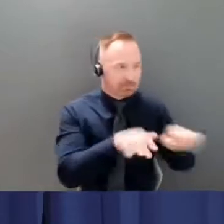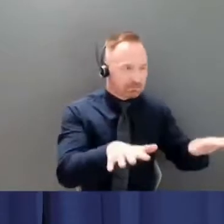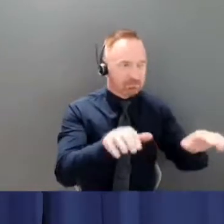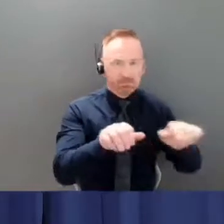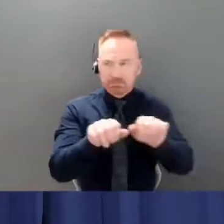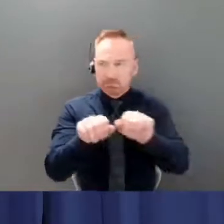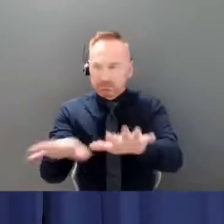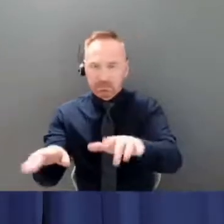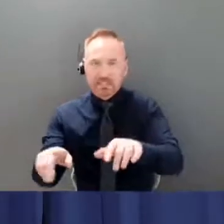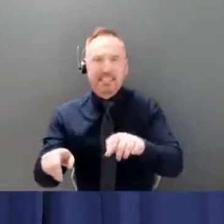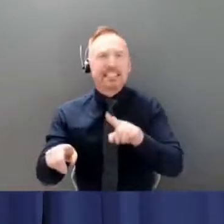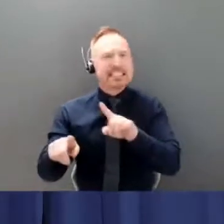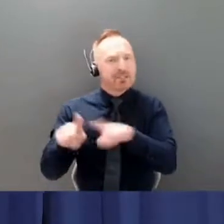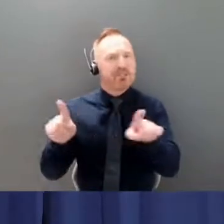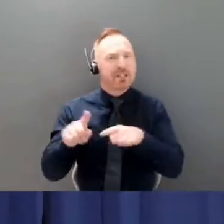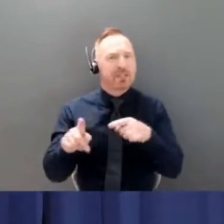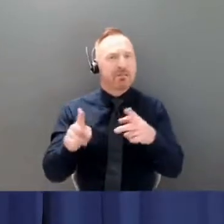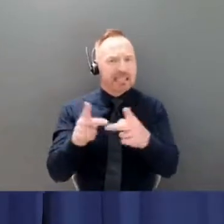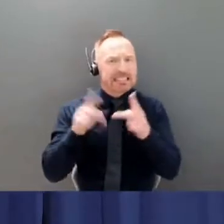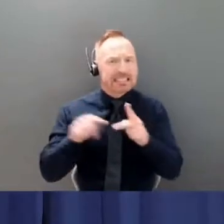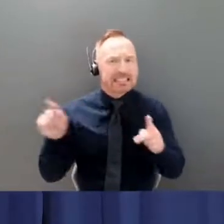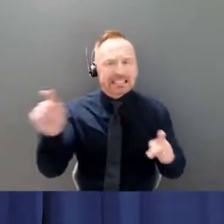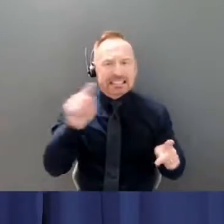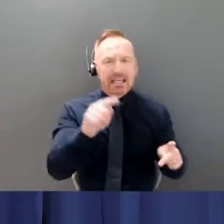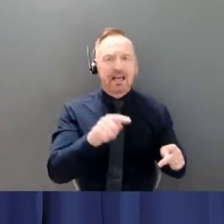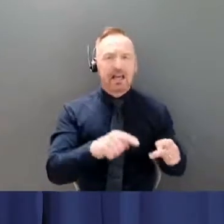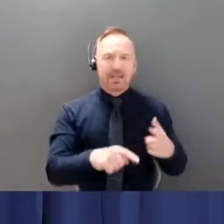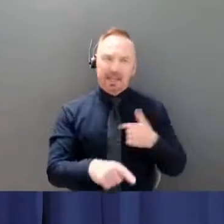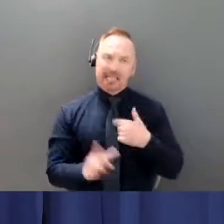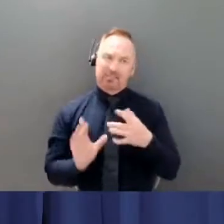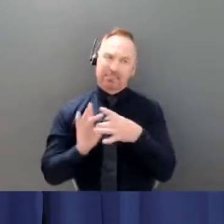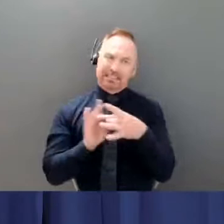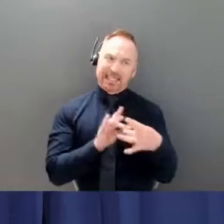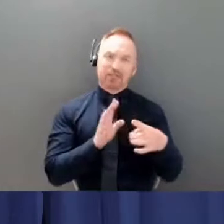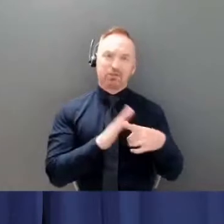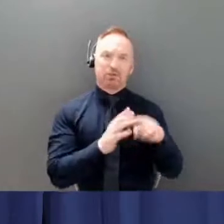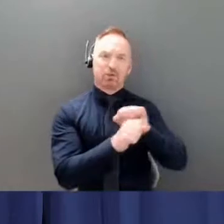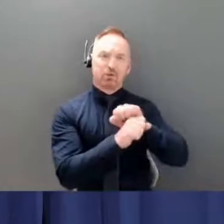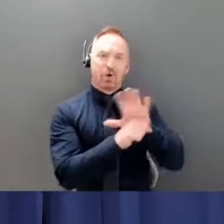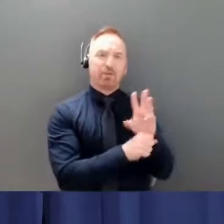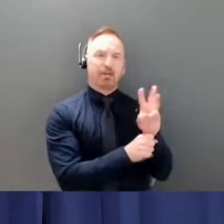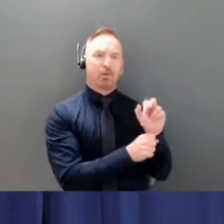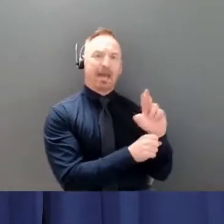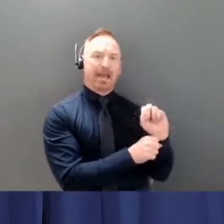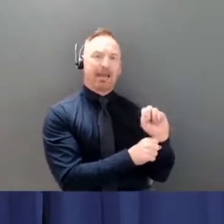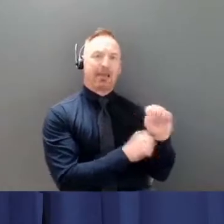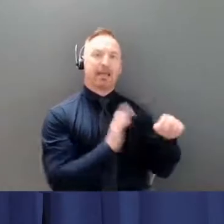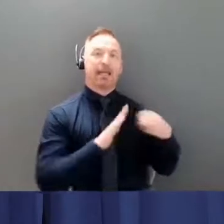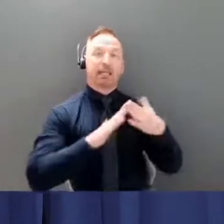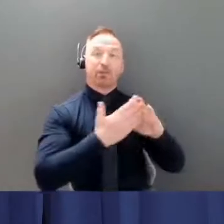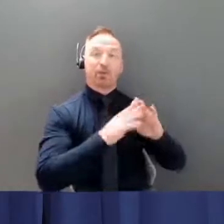one that is more consistent with the COVID wave with community transmission within the territory.